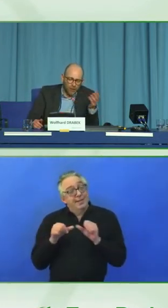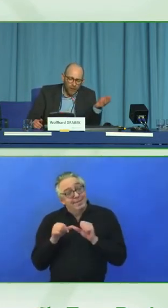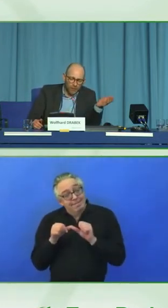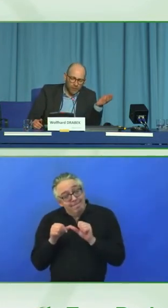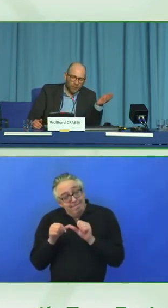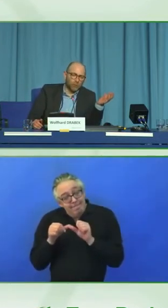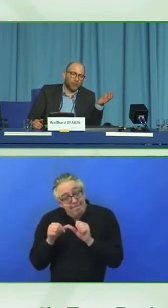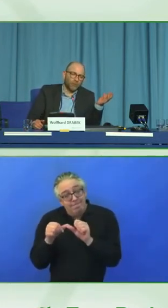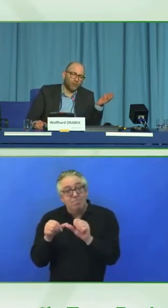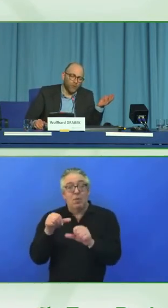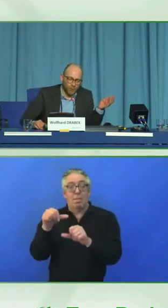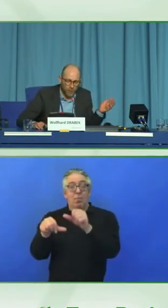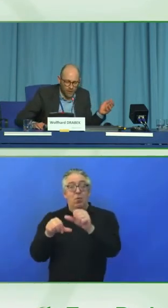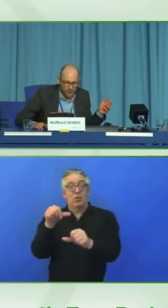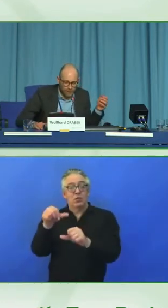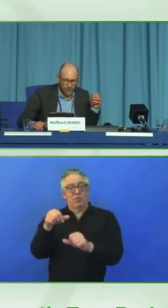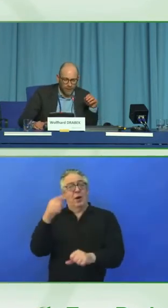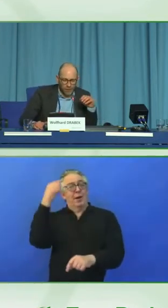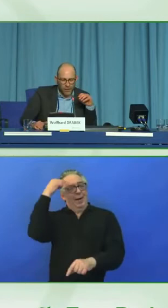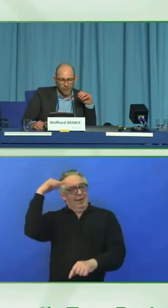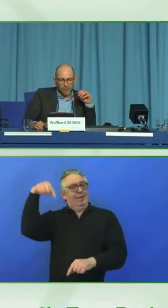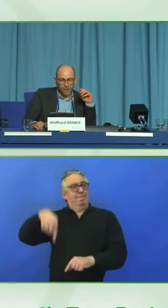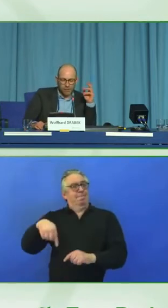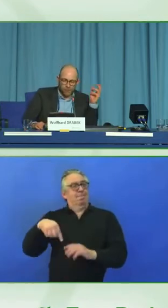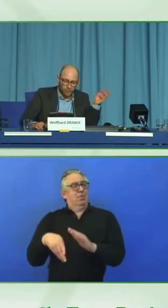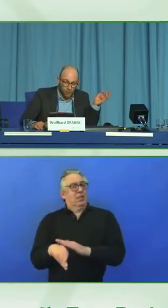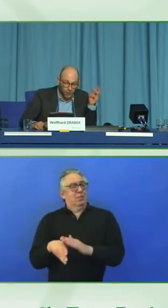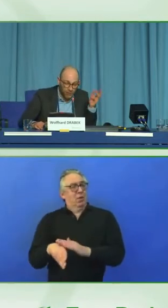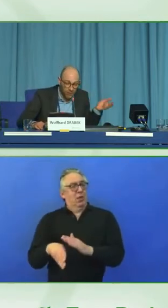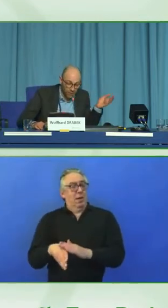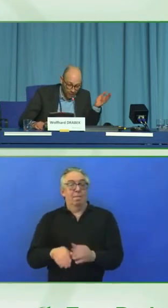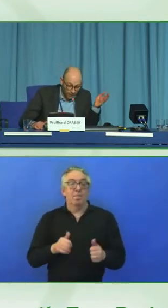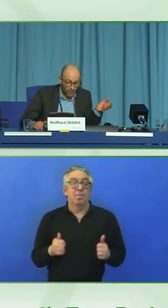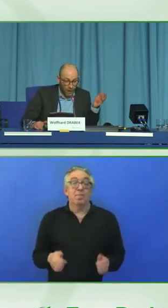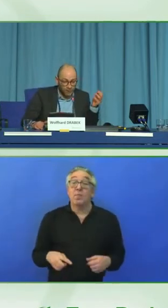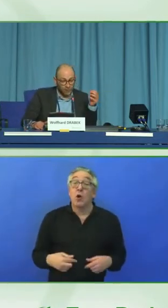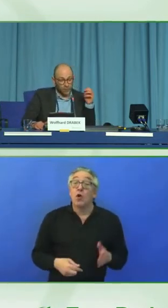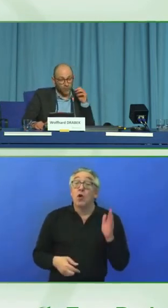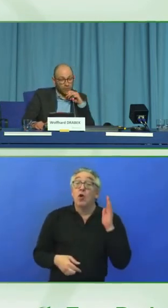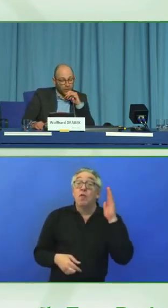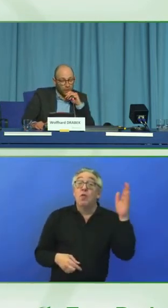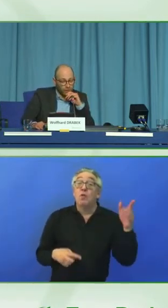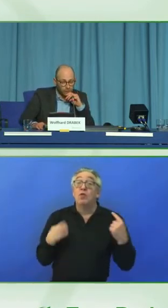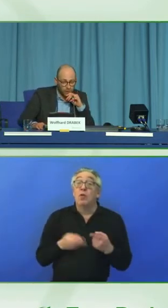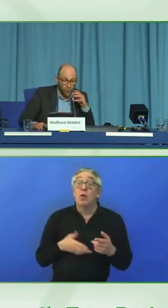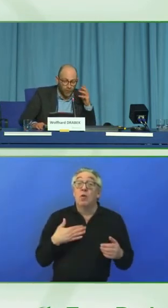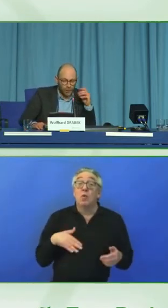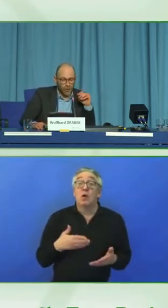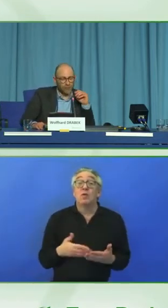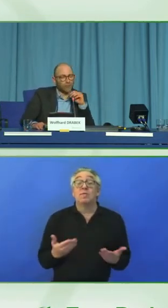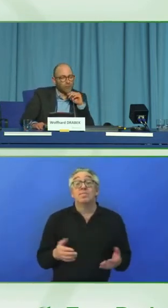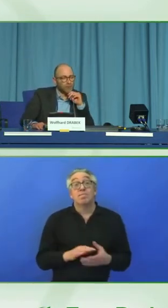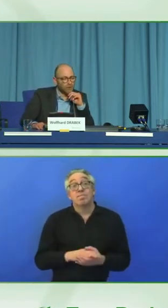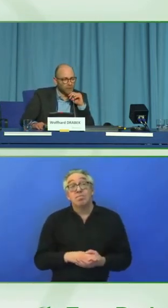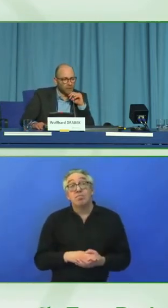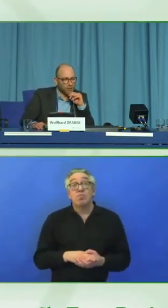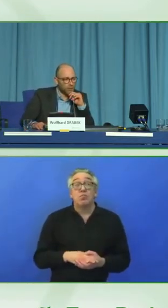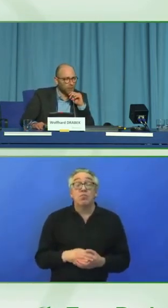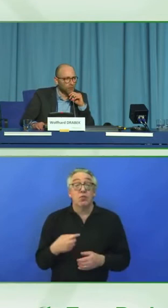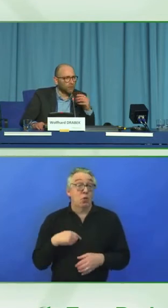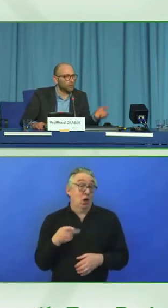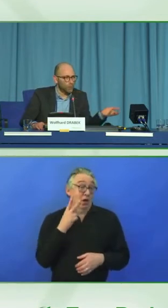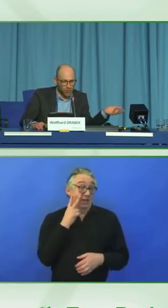When it comes to future plans and challenges, we see a demand for, a growing demand for